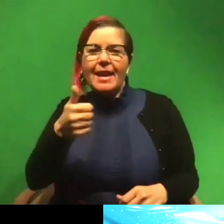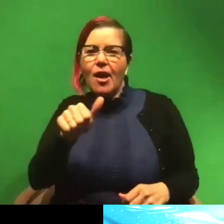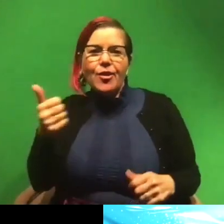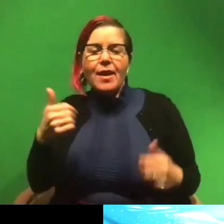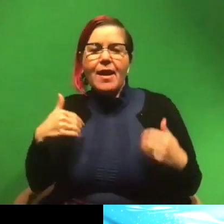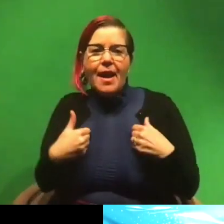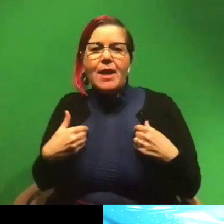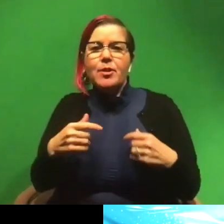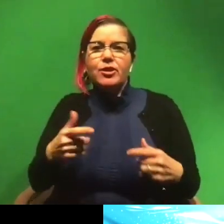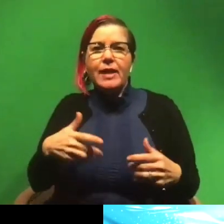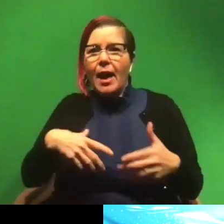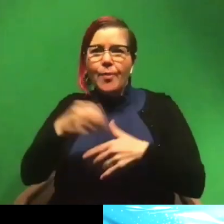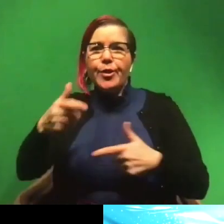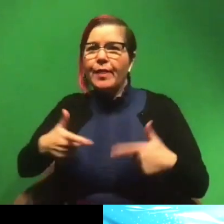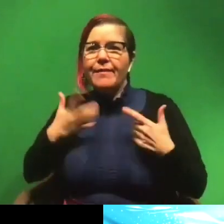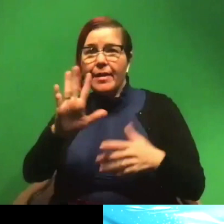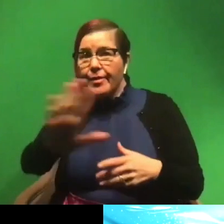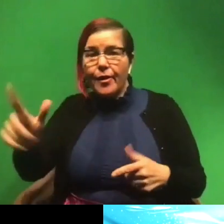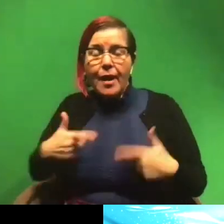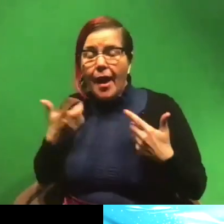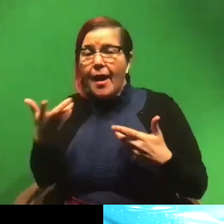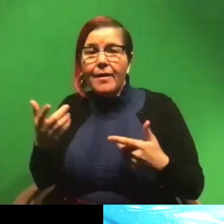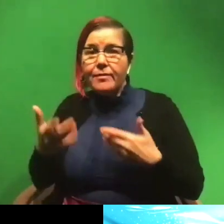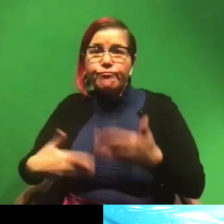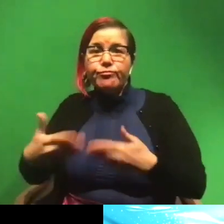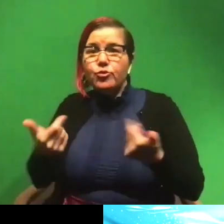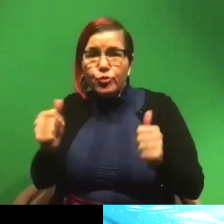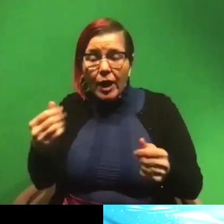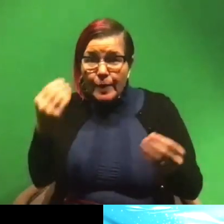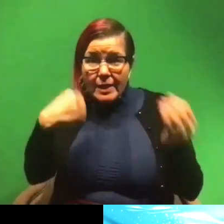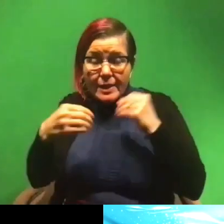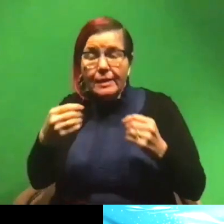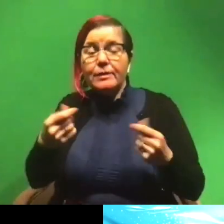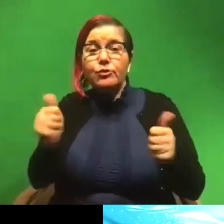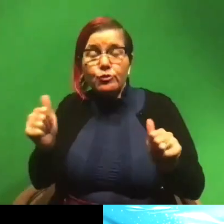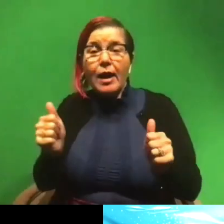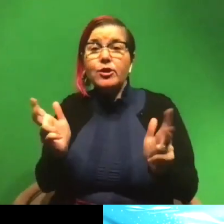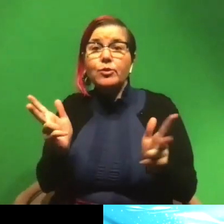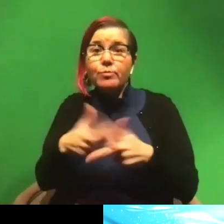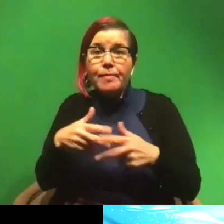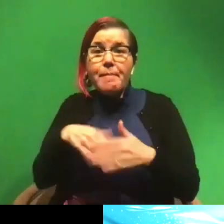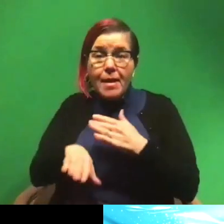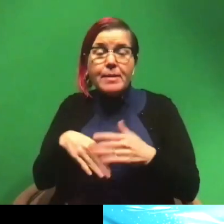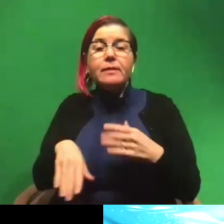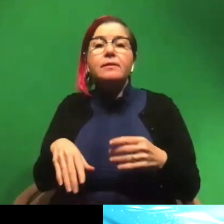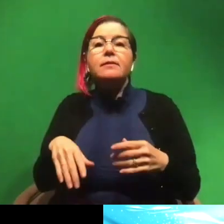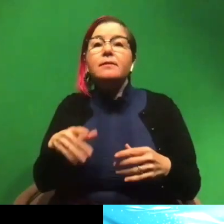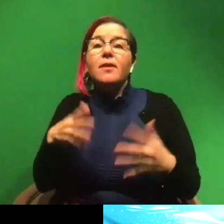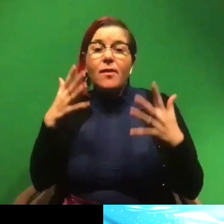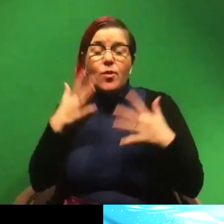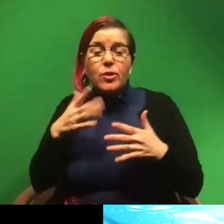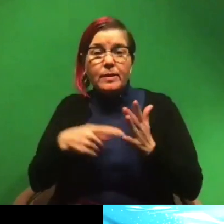there living their lives, um, trying to eat, trying to mate. And unfortunately, sometimes people